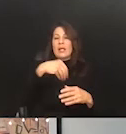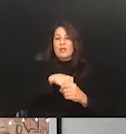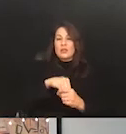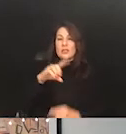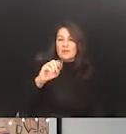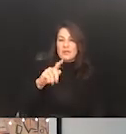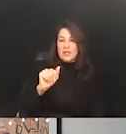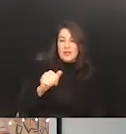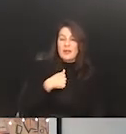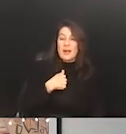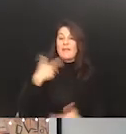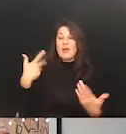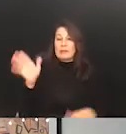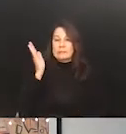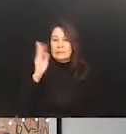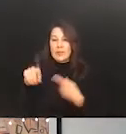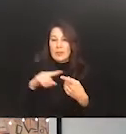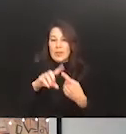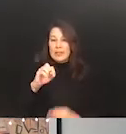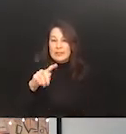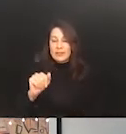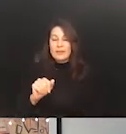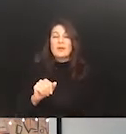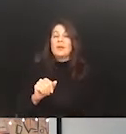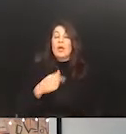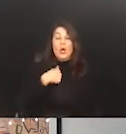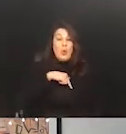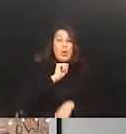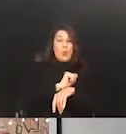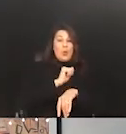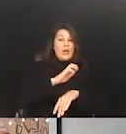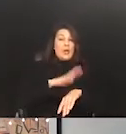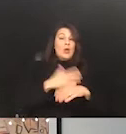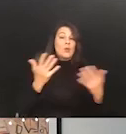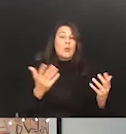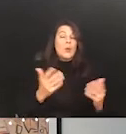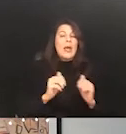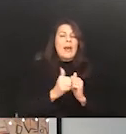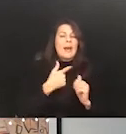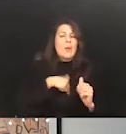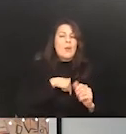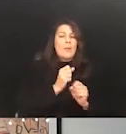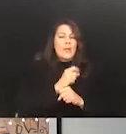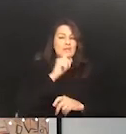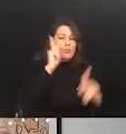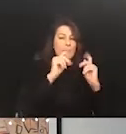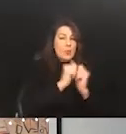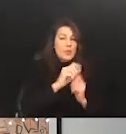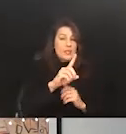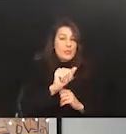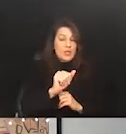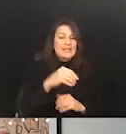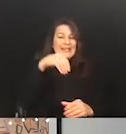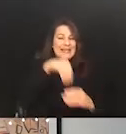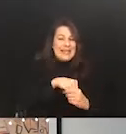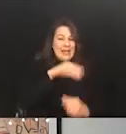about the data. So one area that we're working on and a number of others are, is how do we make sure people with disabilities are in the data